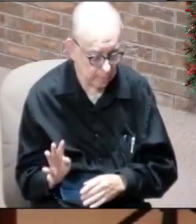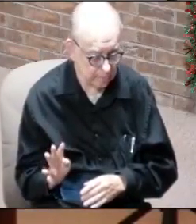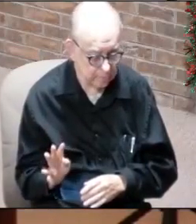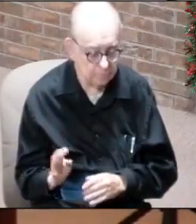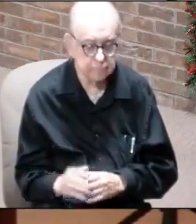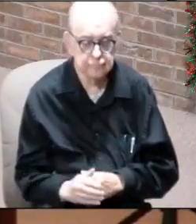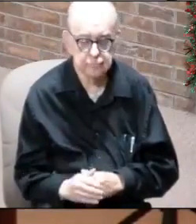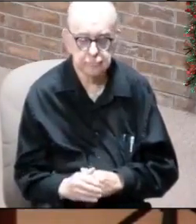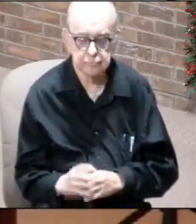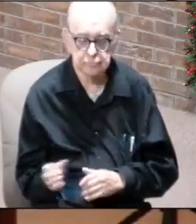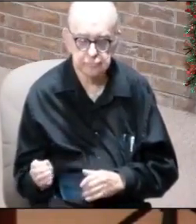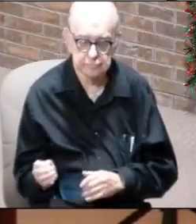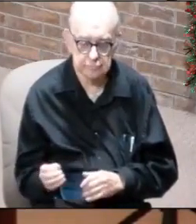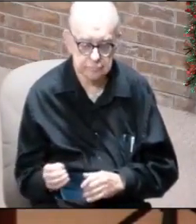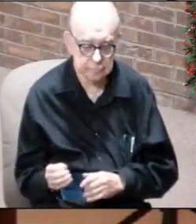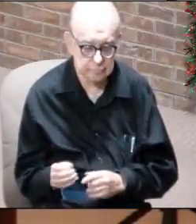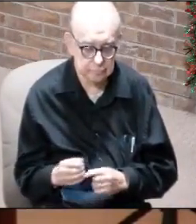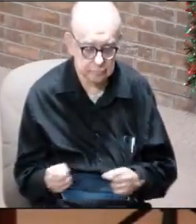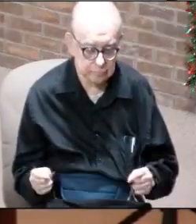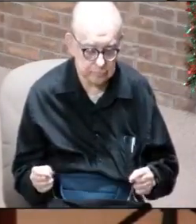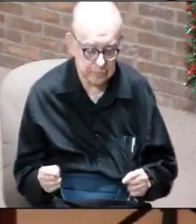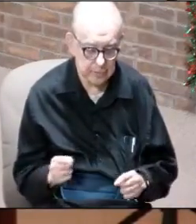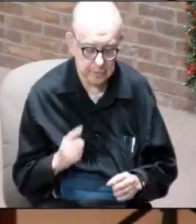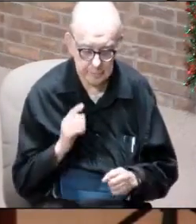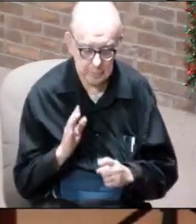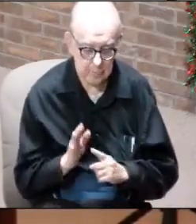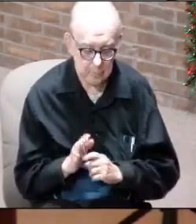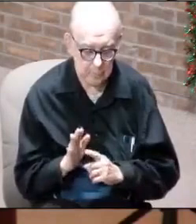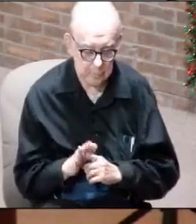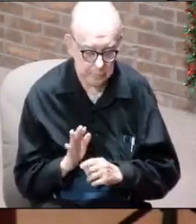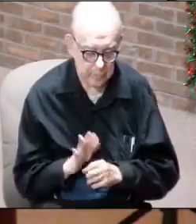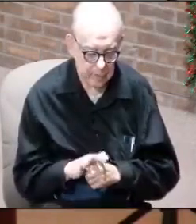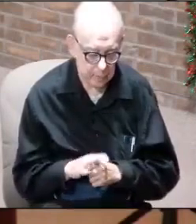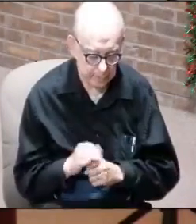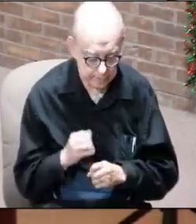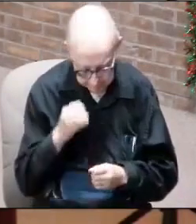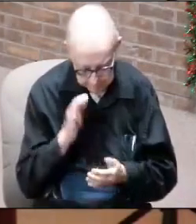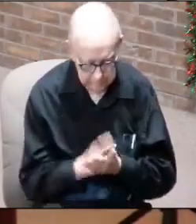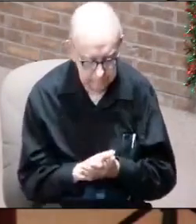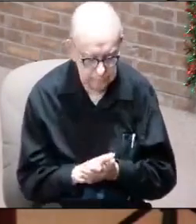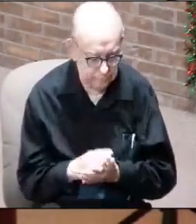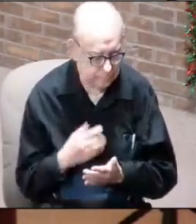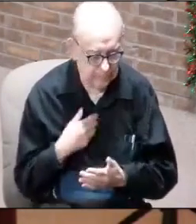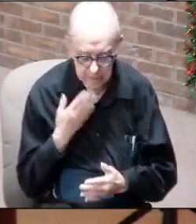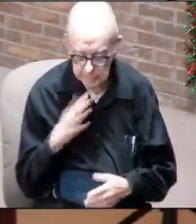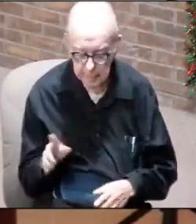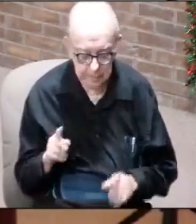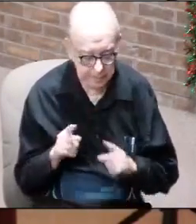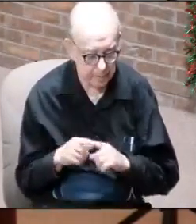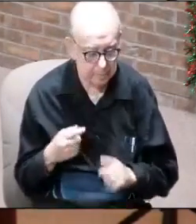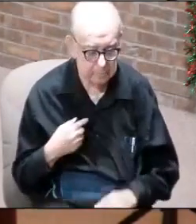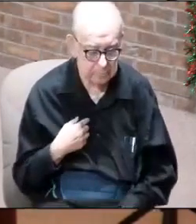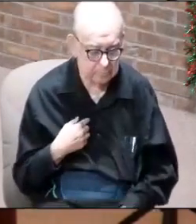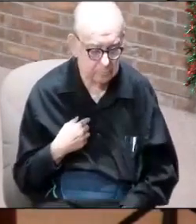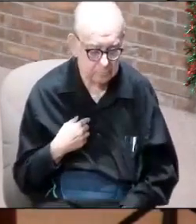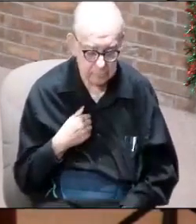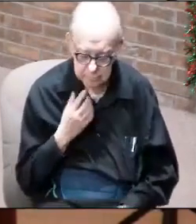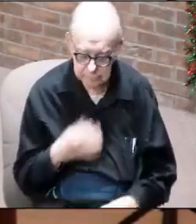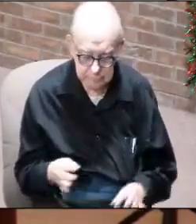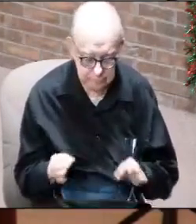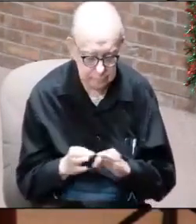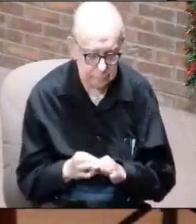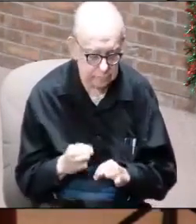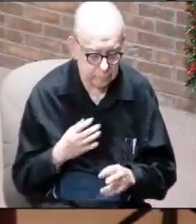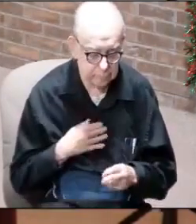And contrary to popular belief, as bad as I've been, as disobedient as I've been, as unworthy as I've been,